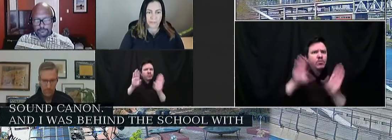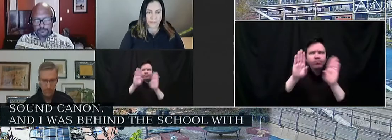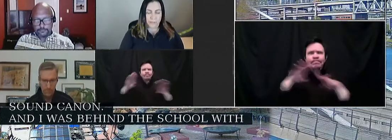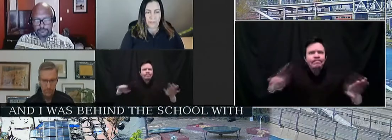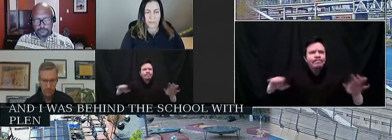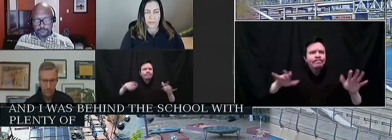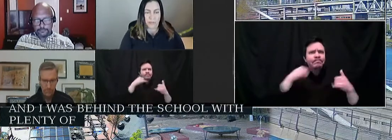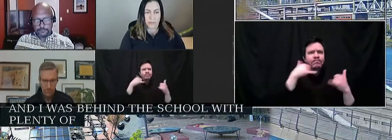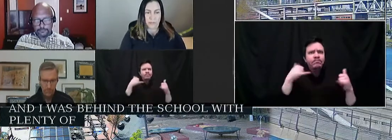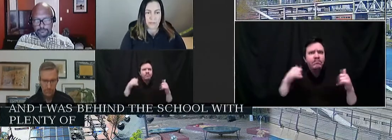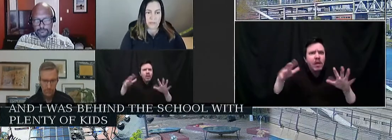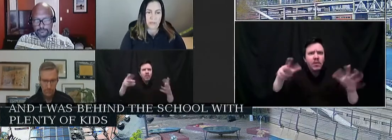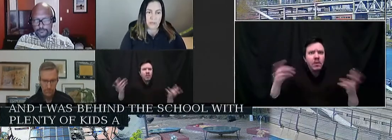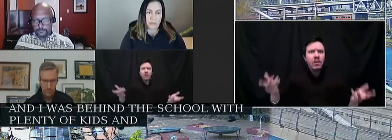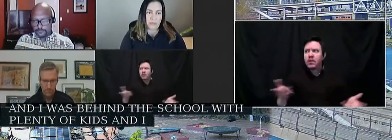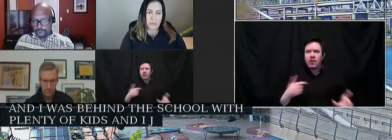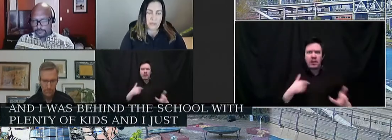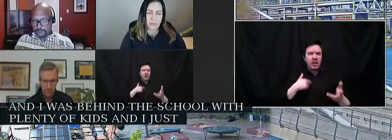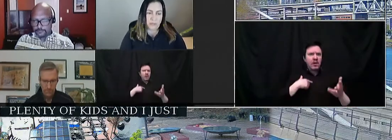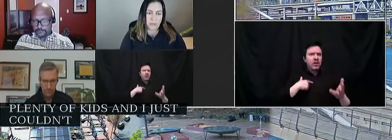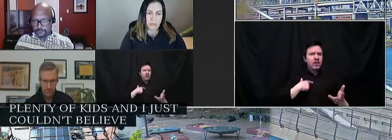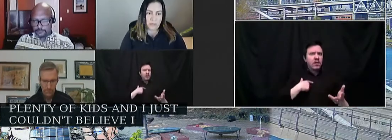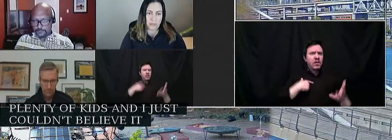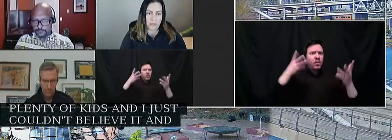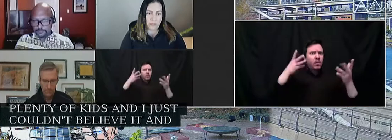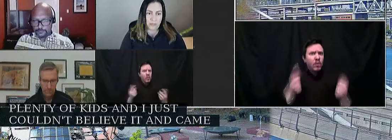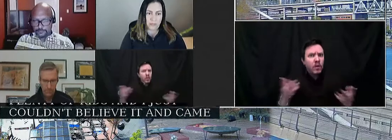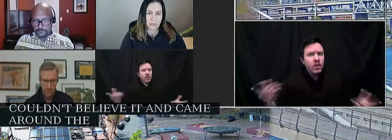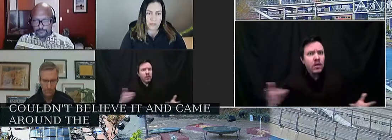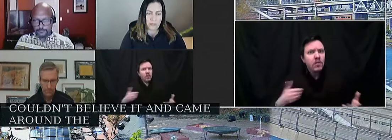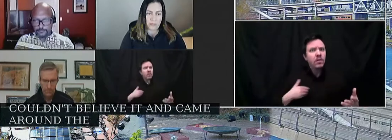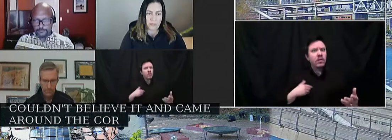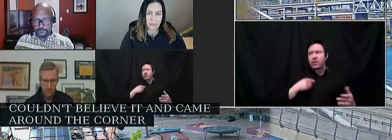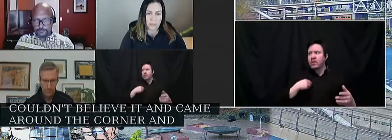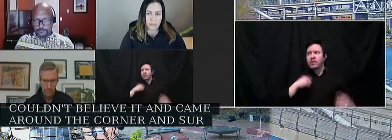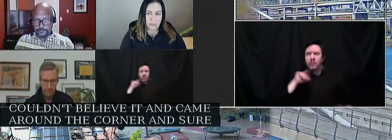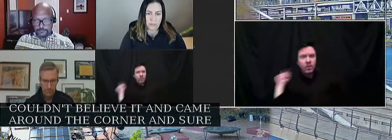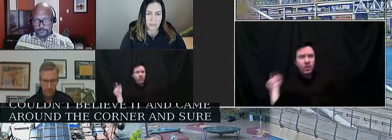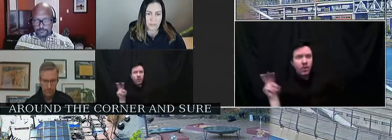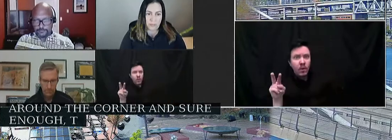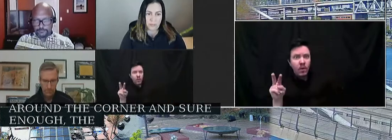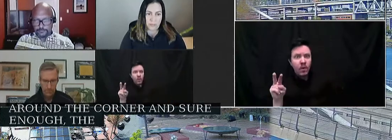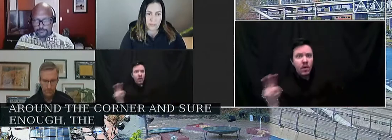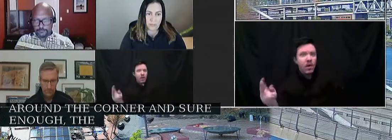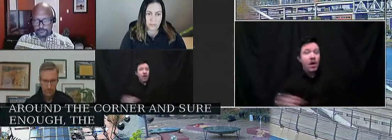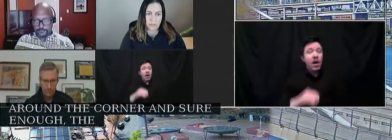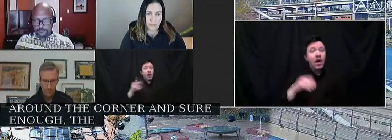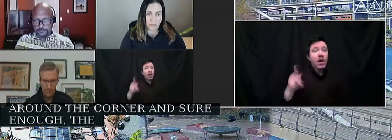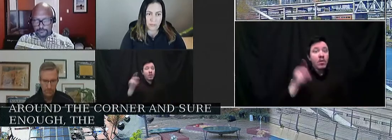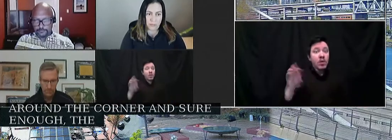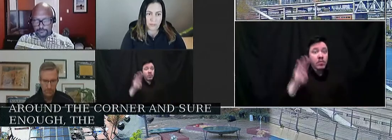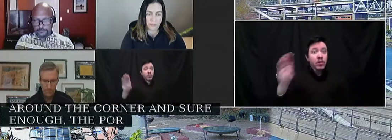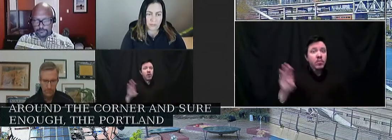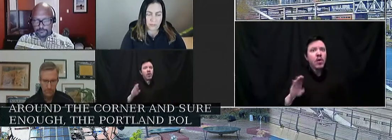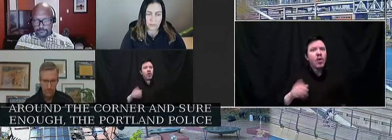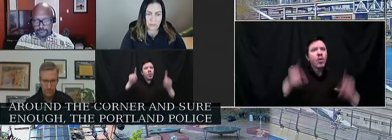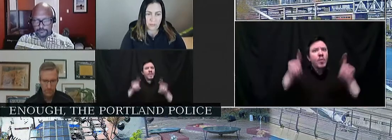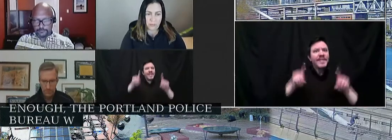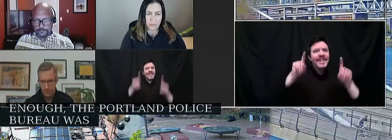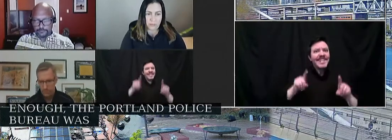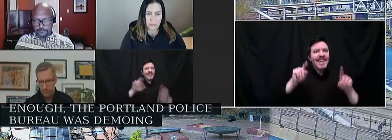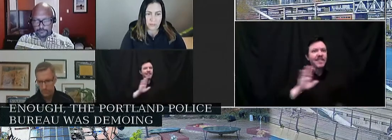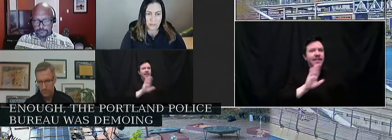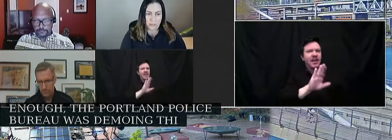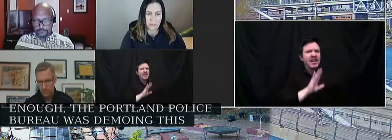and I did, I just couldn't believe it and came around the corner. And sure enough, the Portland police bureau was demoing this military